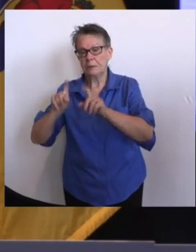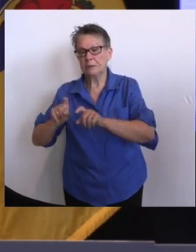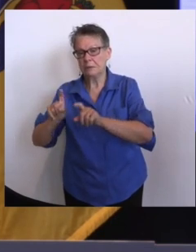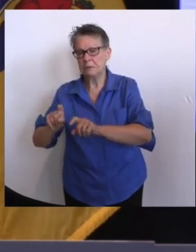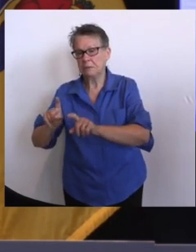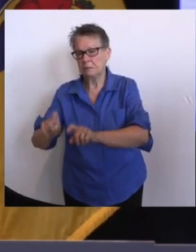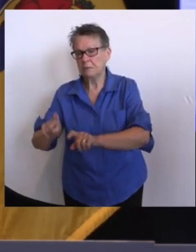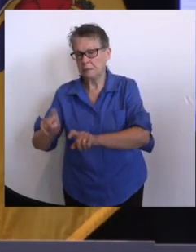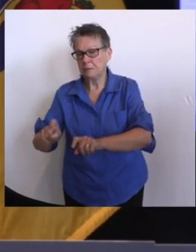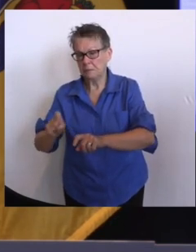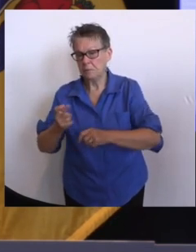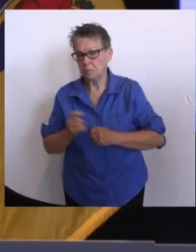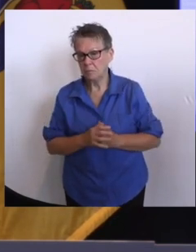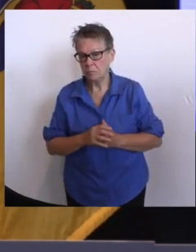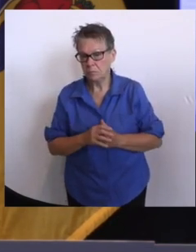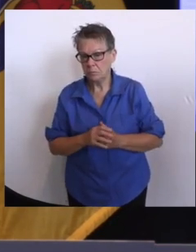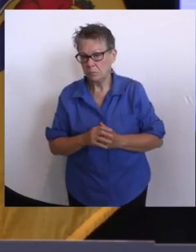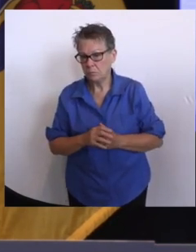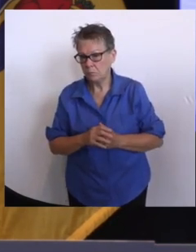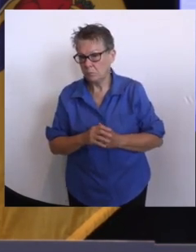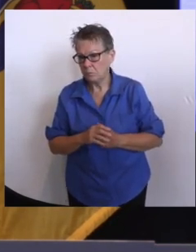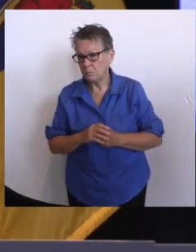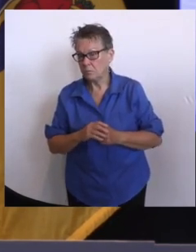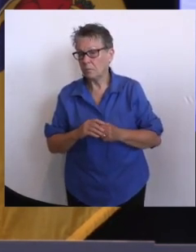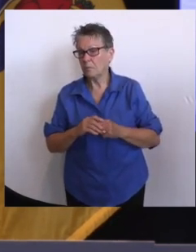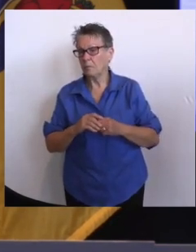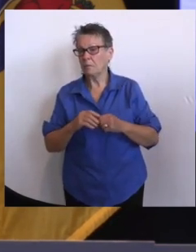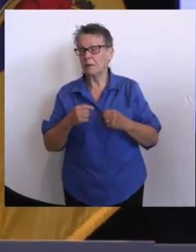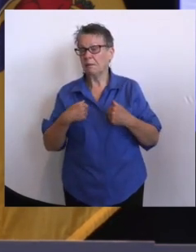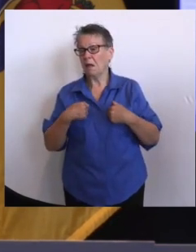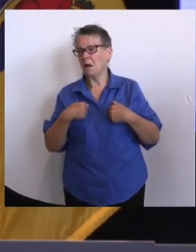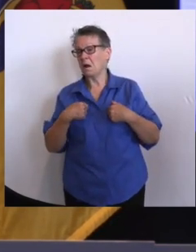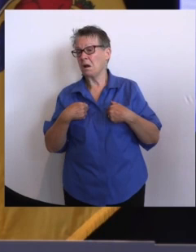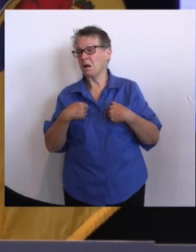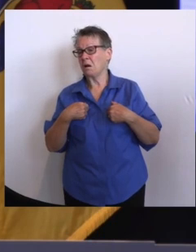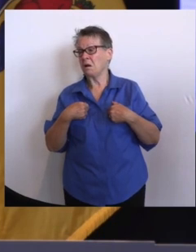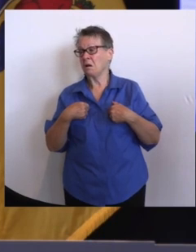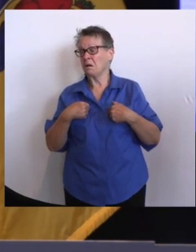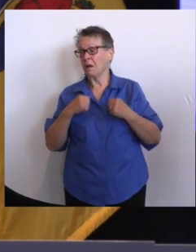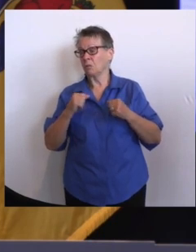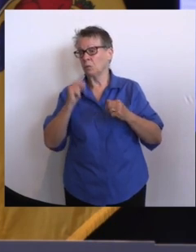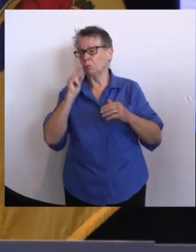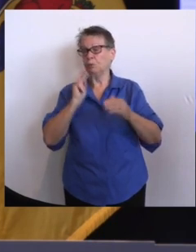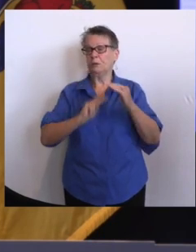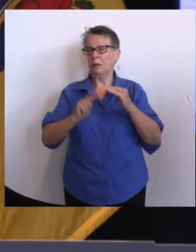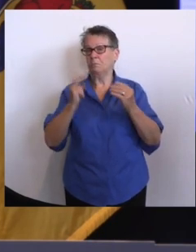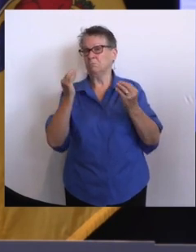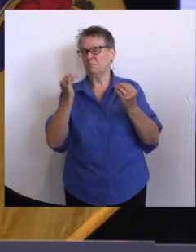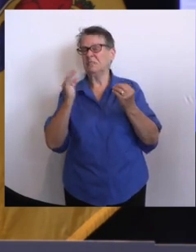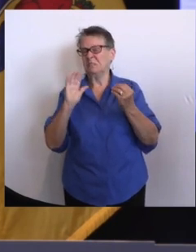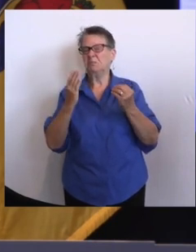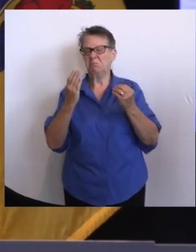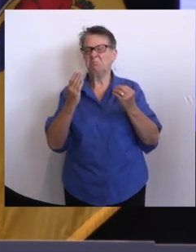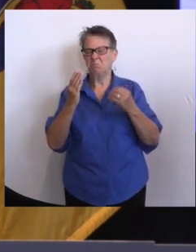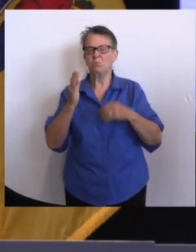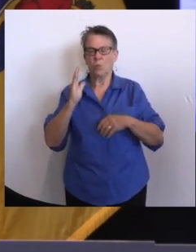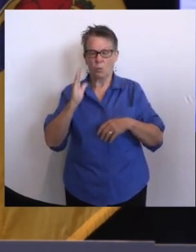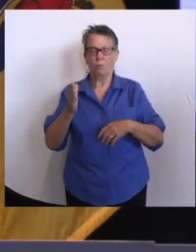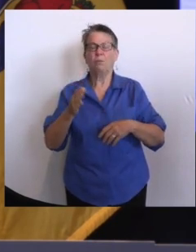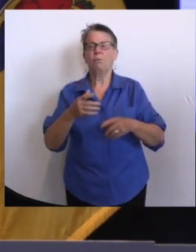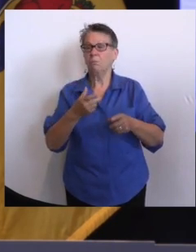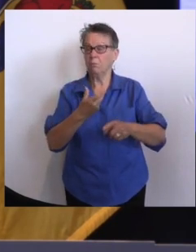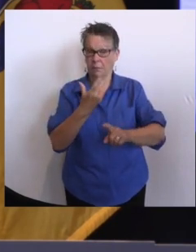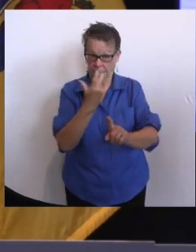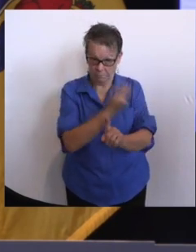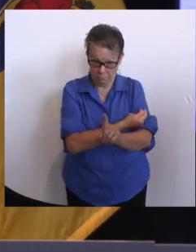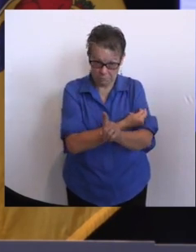if I had to predict, that's where it will end up. Is that fair to say, Judy, without making news? Yes. Um, I don't have any, anything on